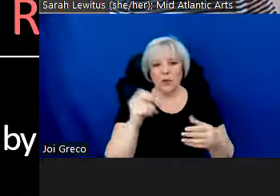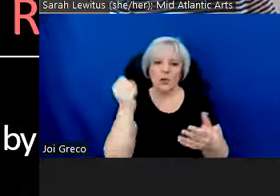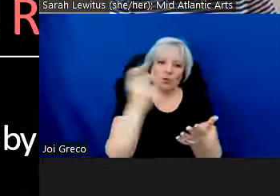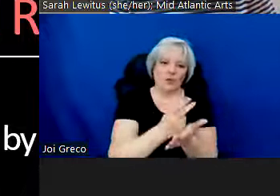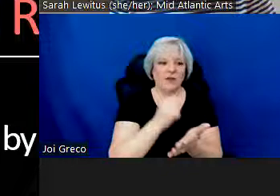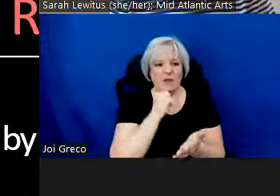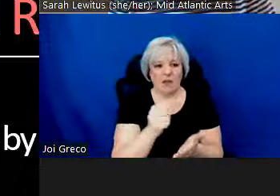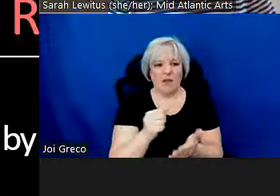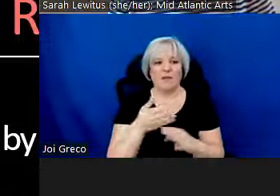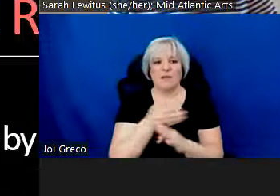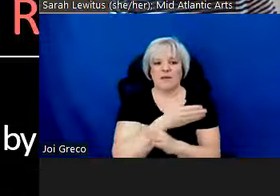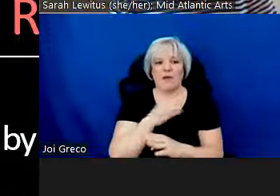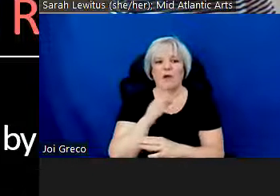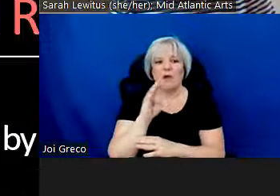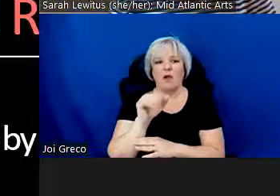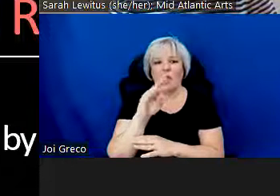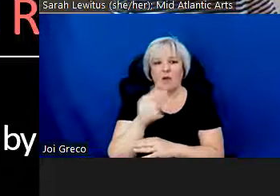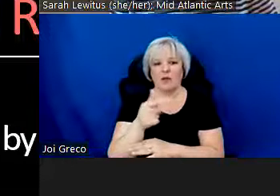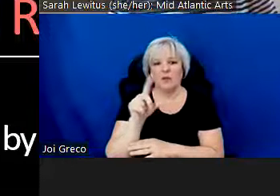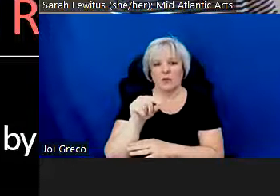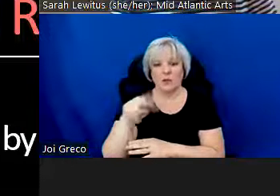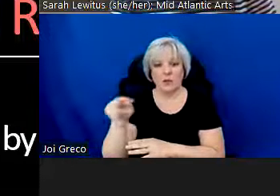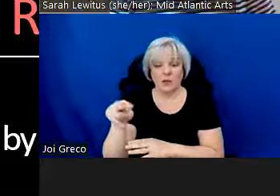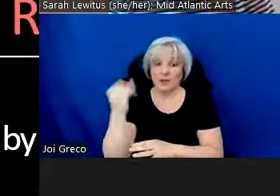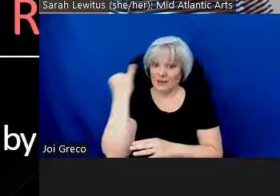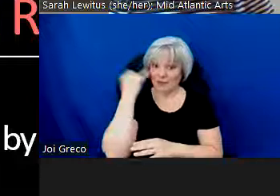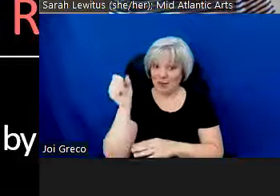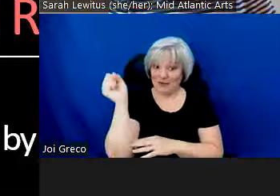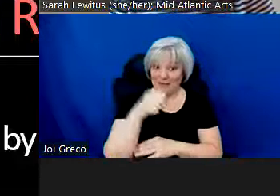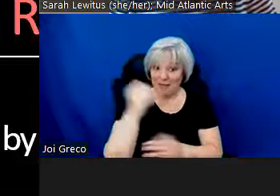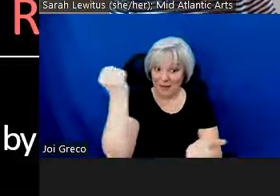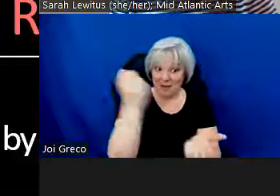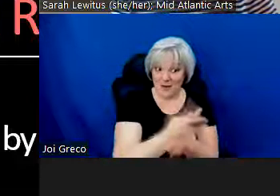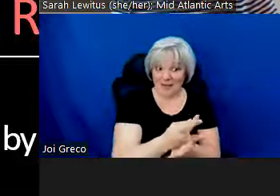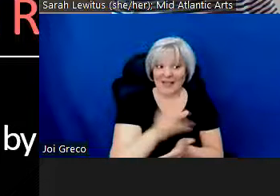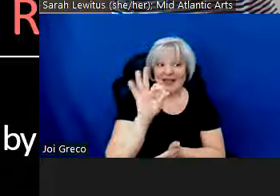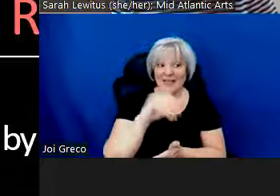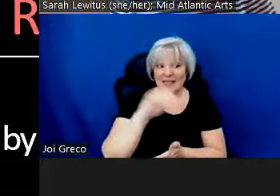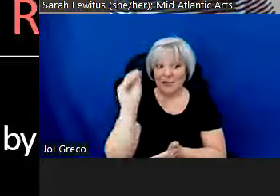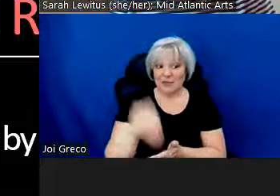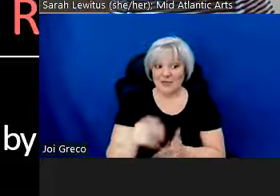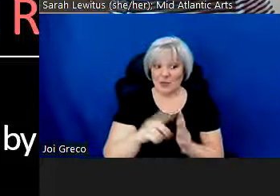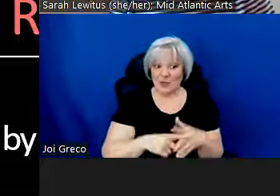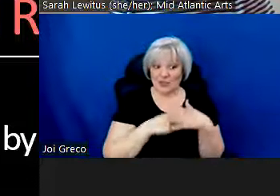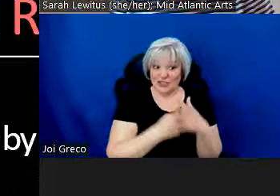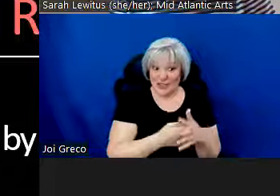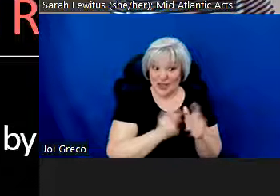2022. Then if you're awarded, 90% of that award will be made at the start of the grant period, provided